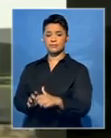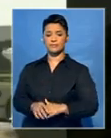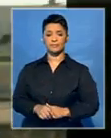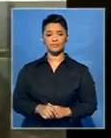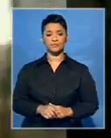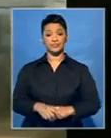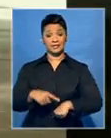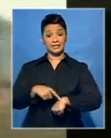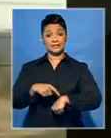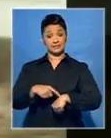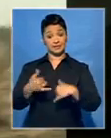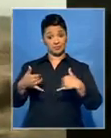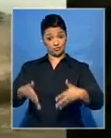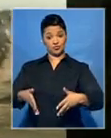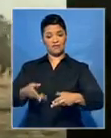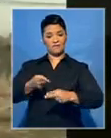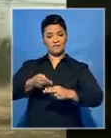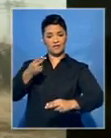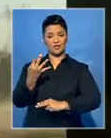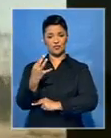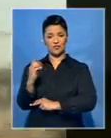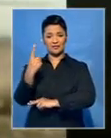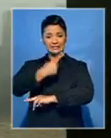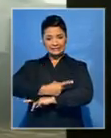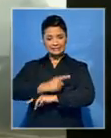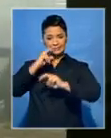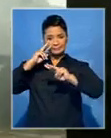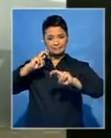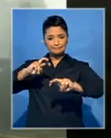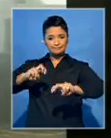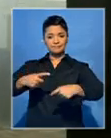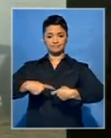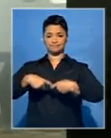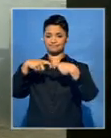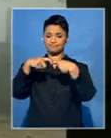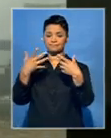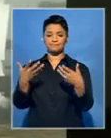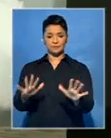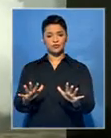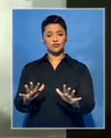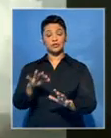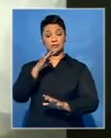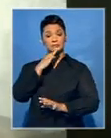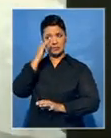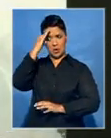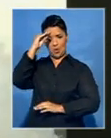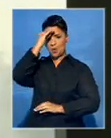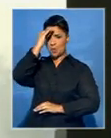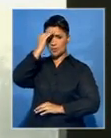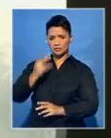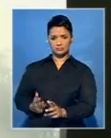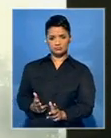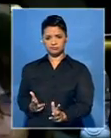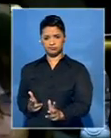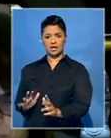As the inquiry wraps up, police's role in the Marikana events and their carrying of weapons have been